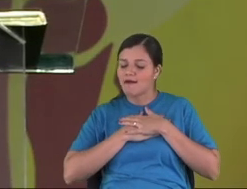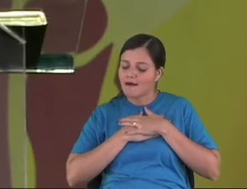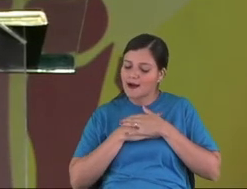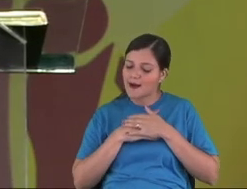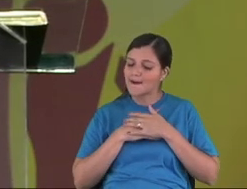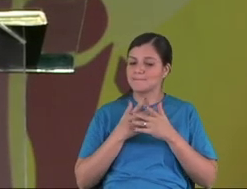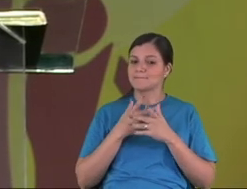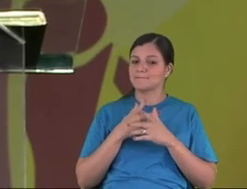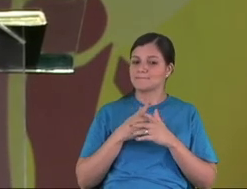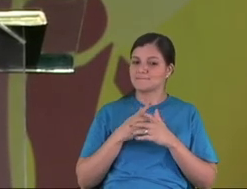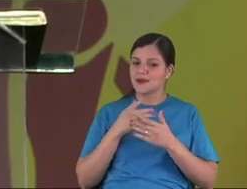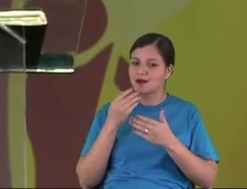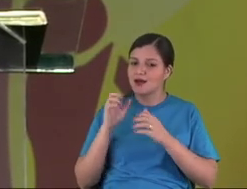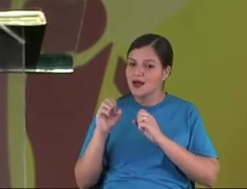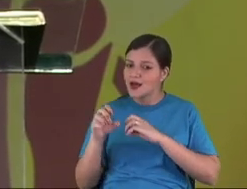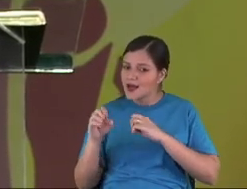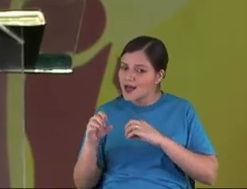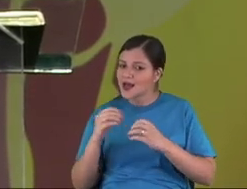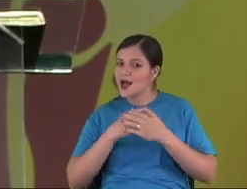you love the disciplines.